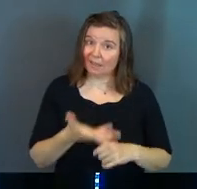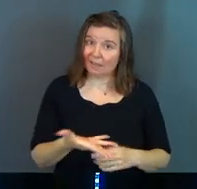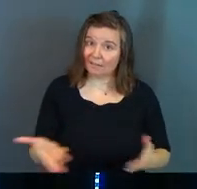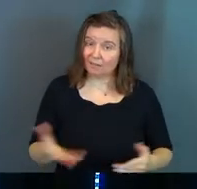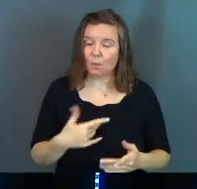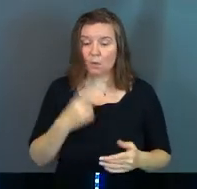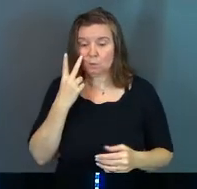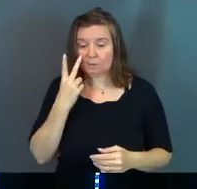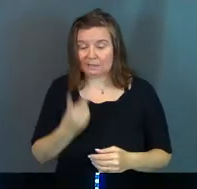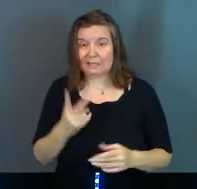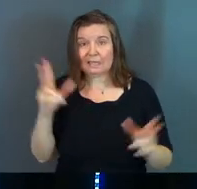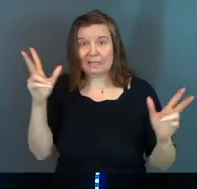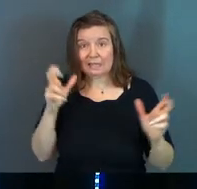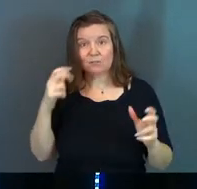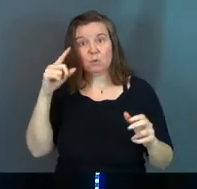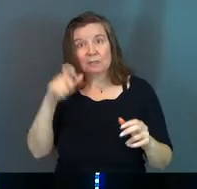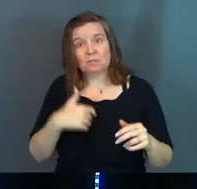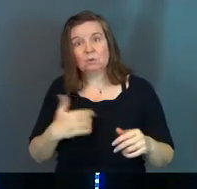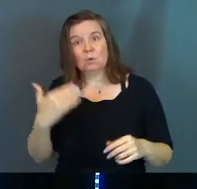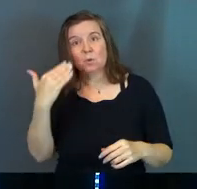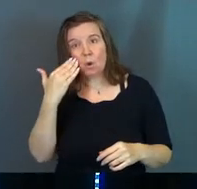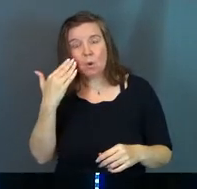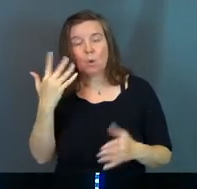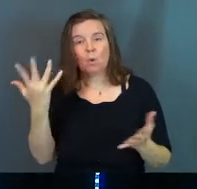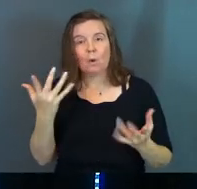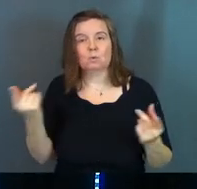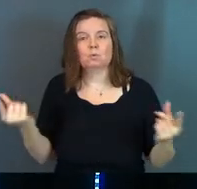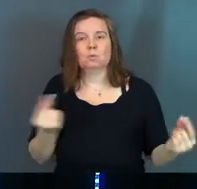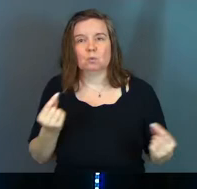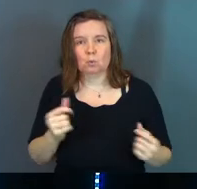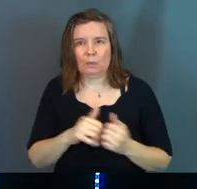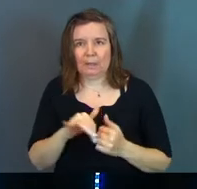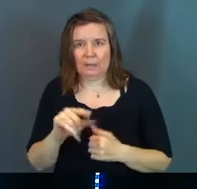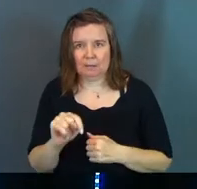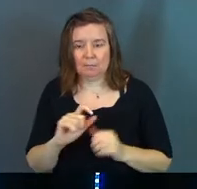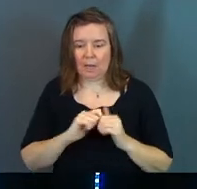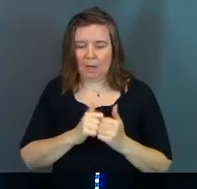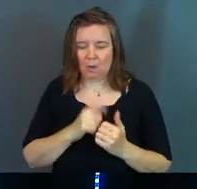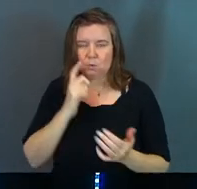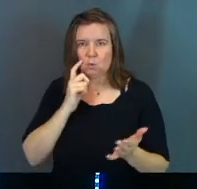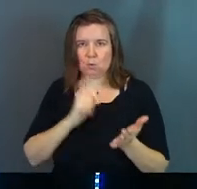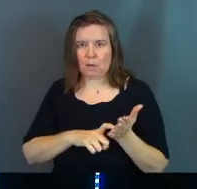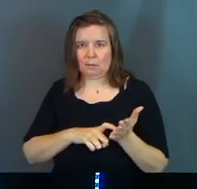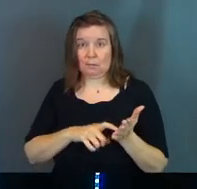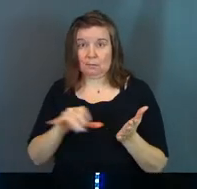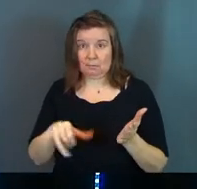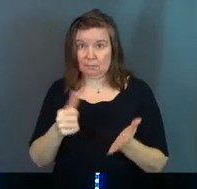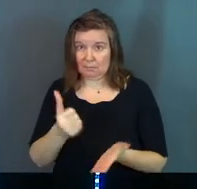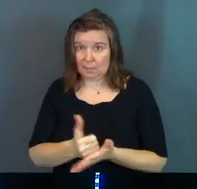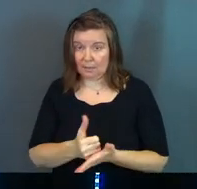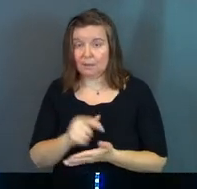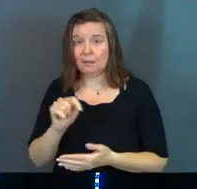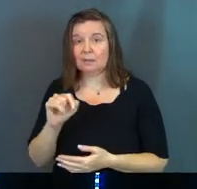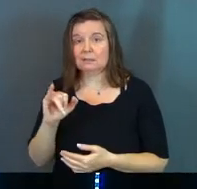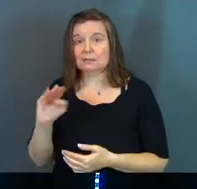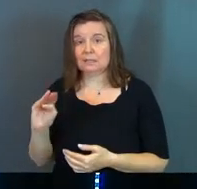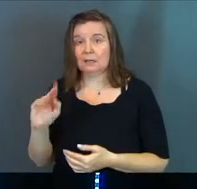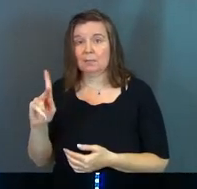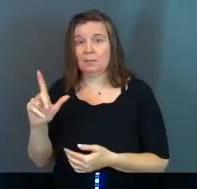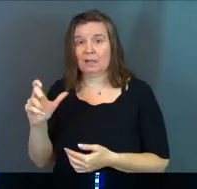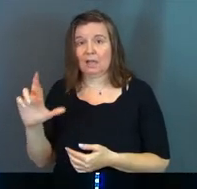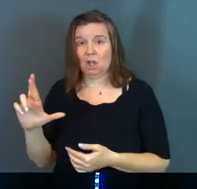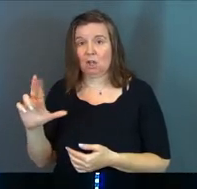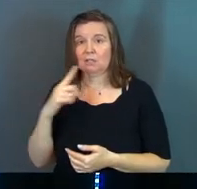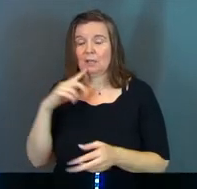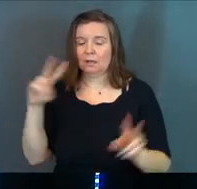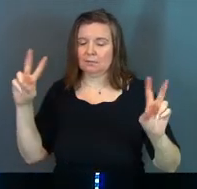And when you see evil, you need to know what to do with it and how to recognize it. Amen? Tim Keller says it like this.